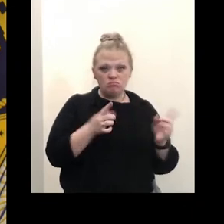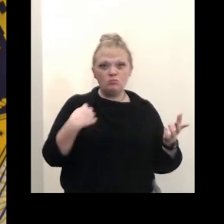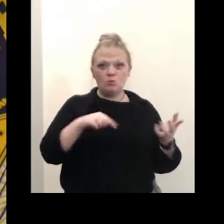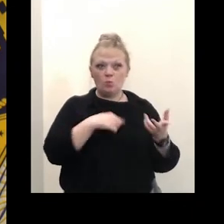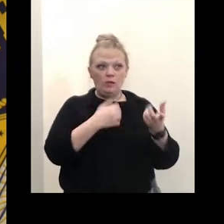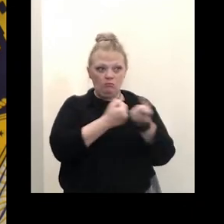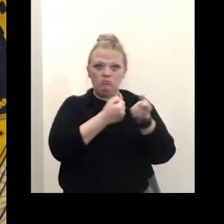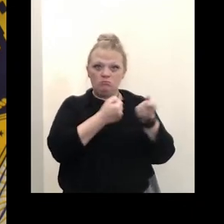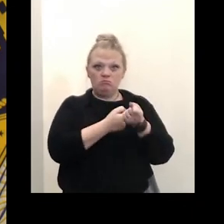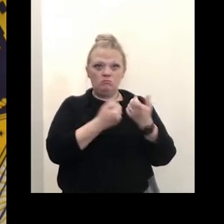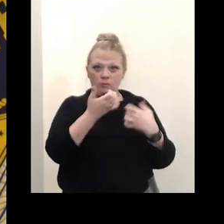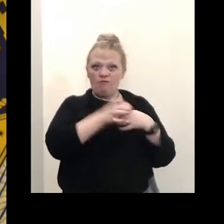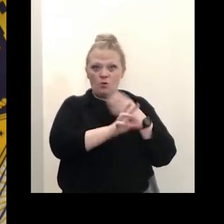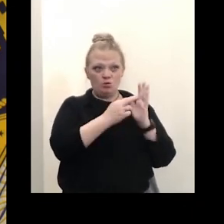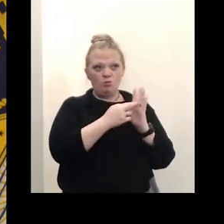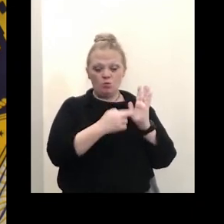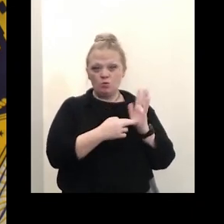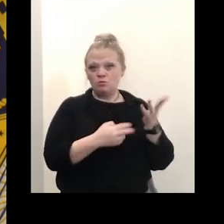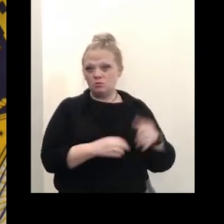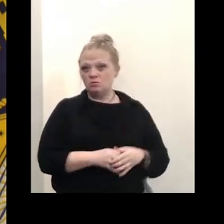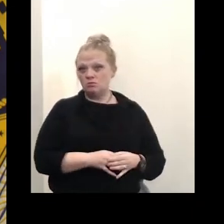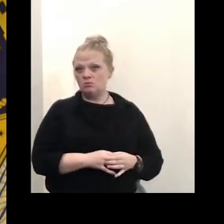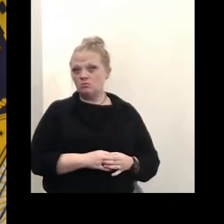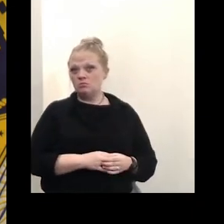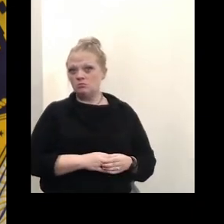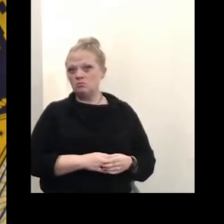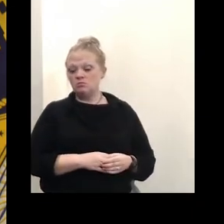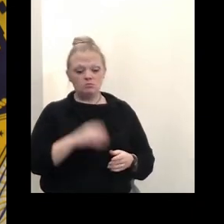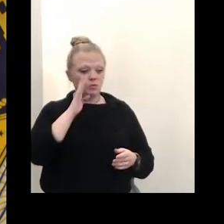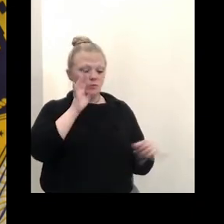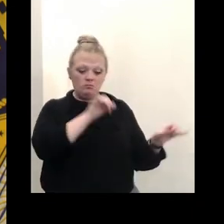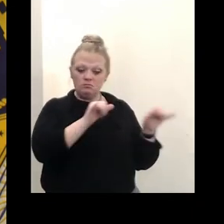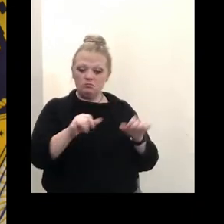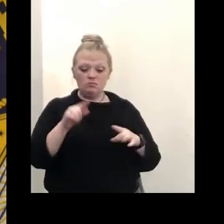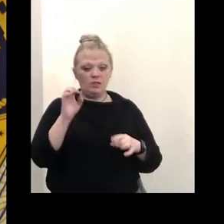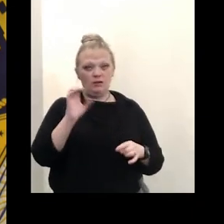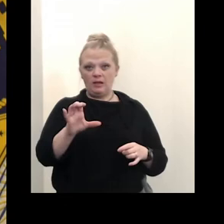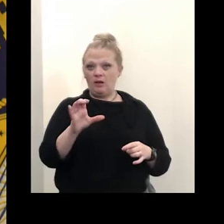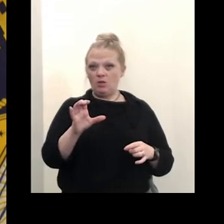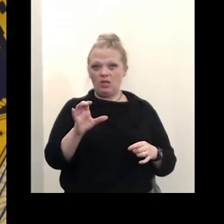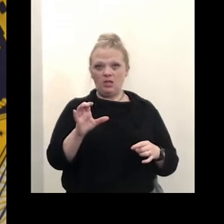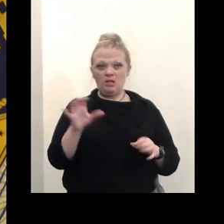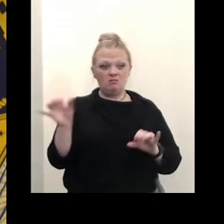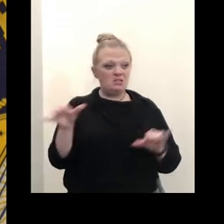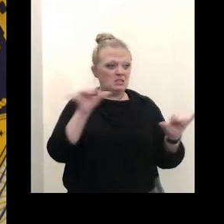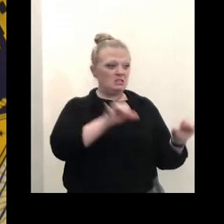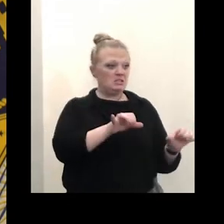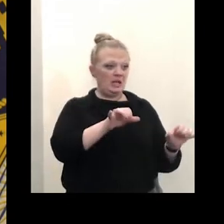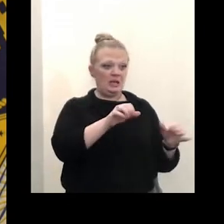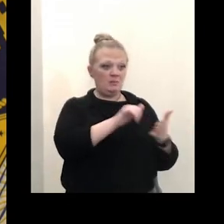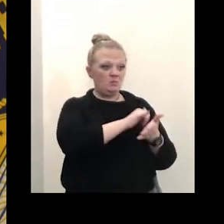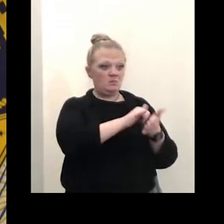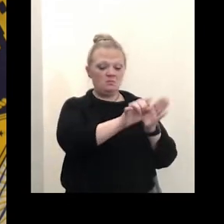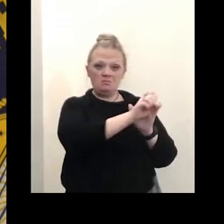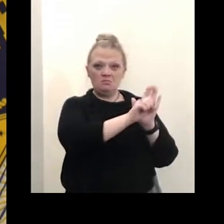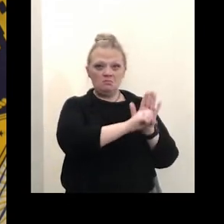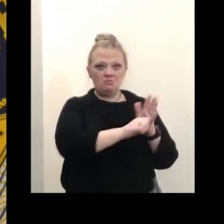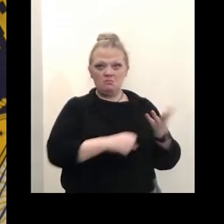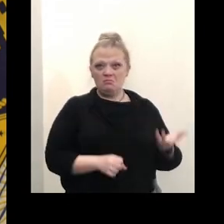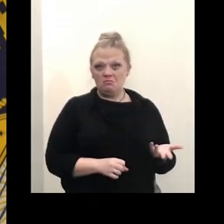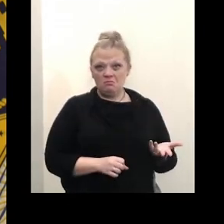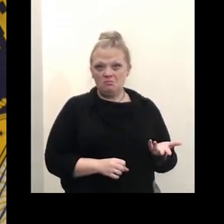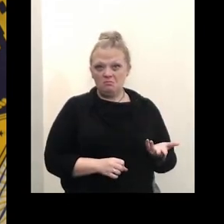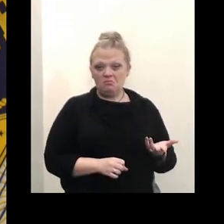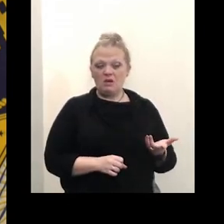the rules we'll enforce the rules as they pertain to erie county we'll enforce the rules as it pertains to new york state and i would just